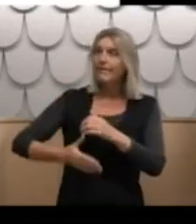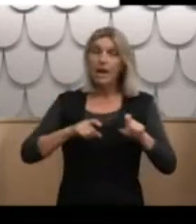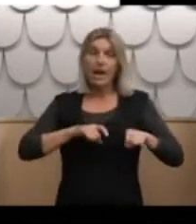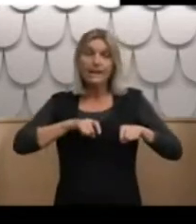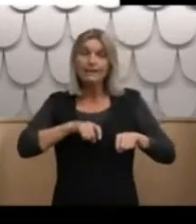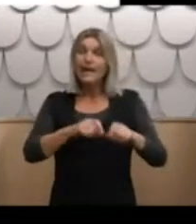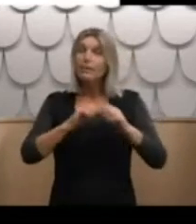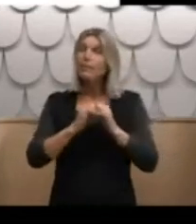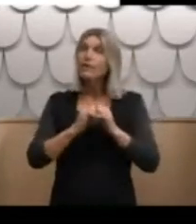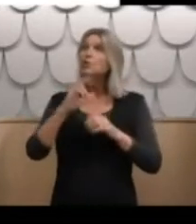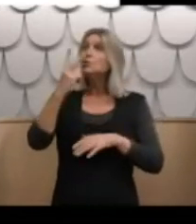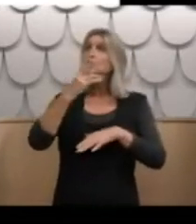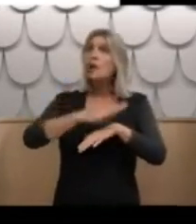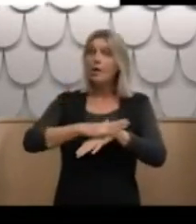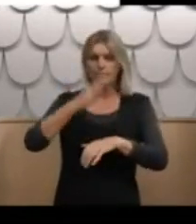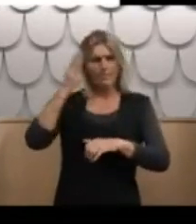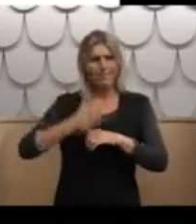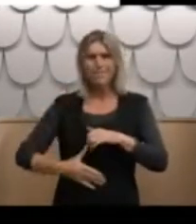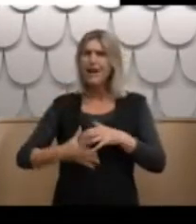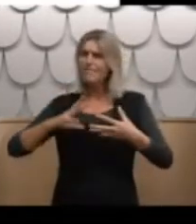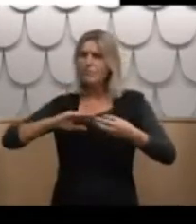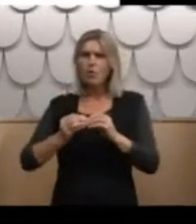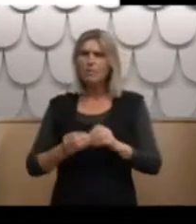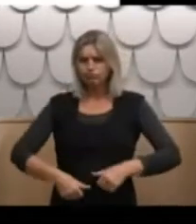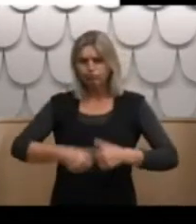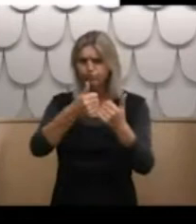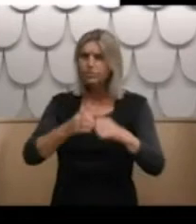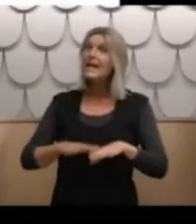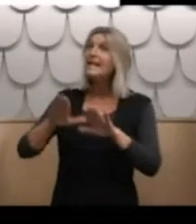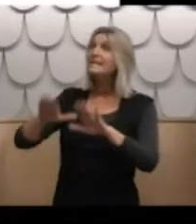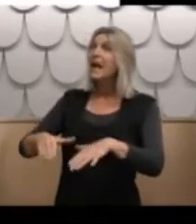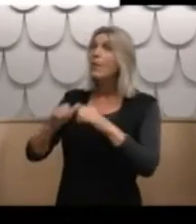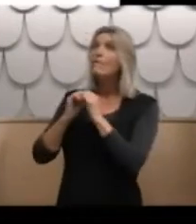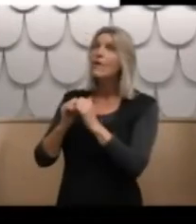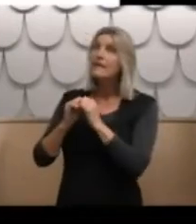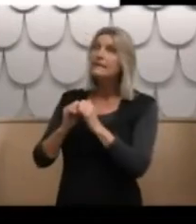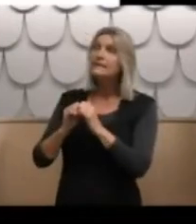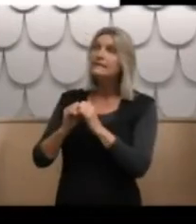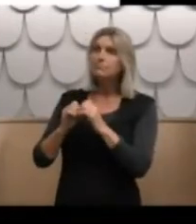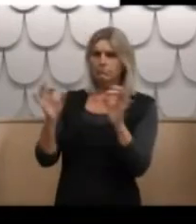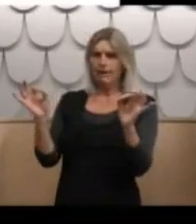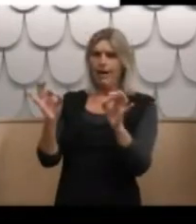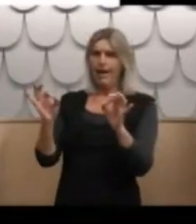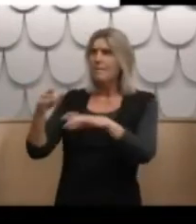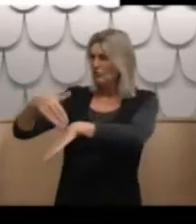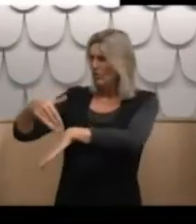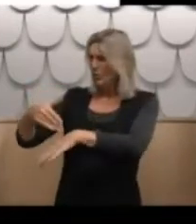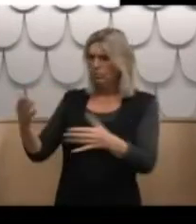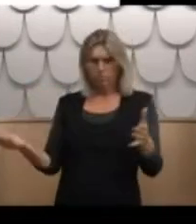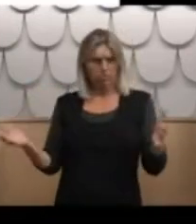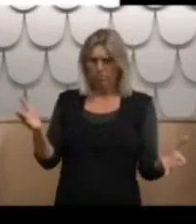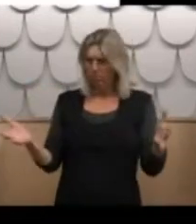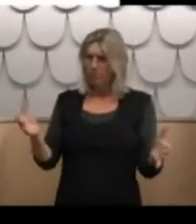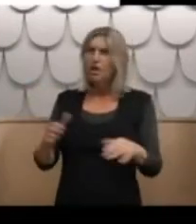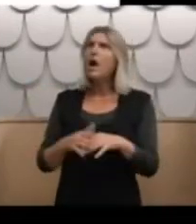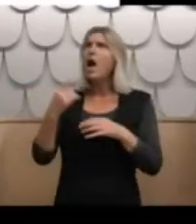in Wellington Trice and never had a moment's trouble. He stayed with friends and nothing but trouble. I